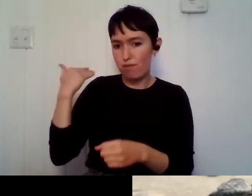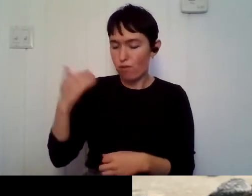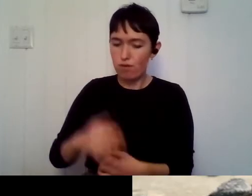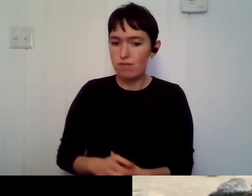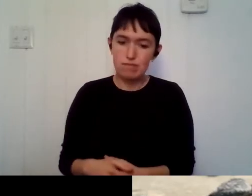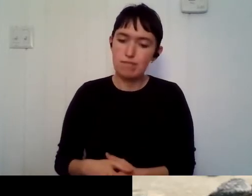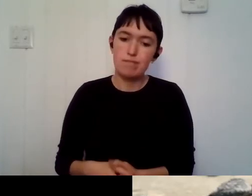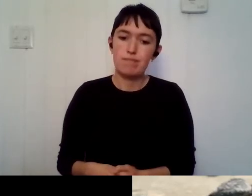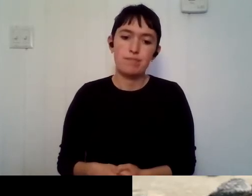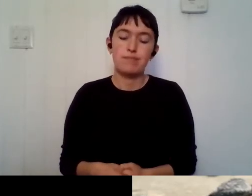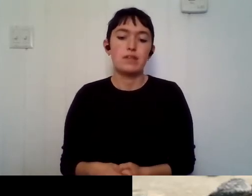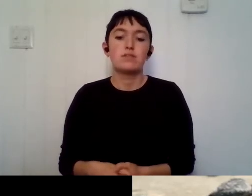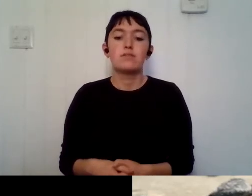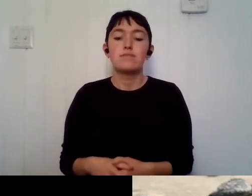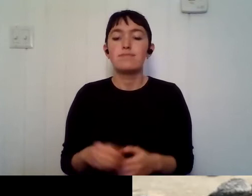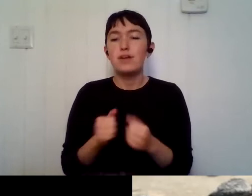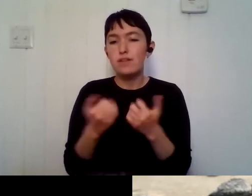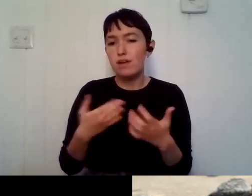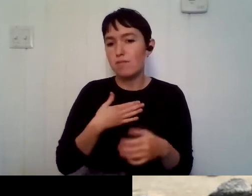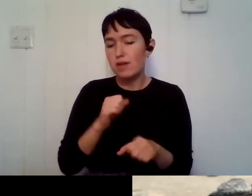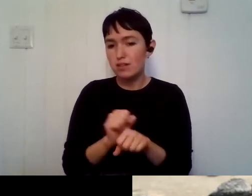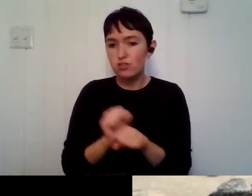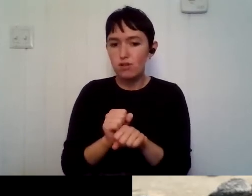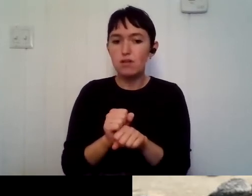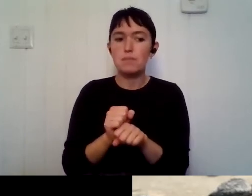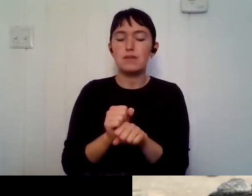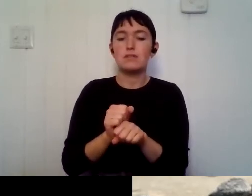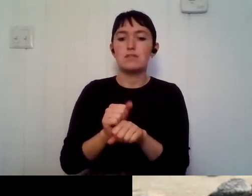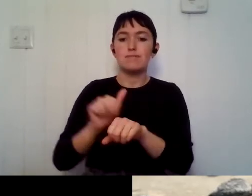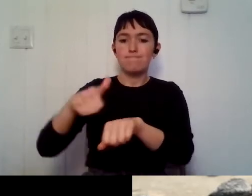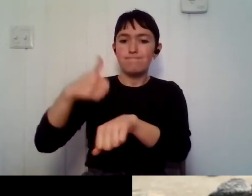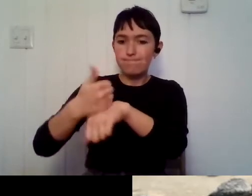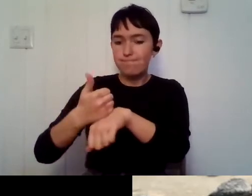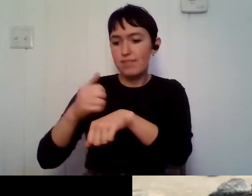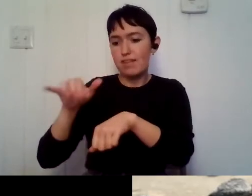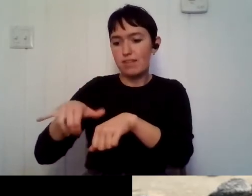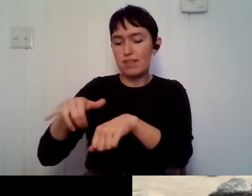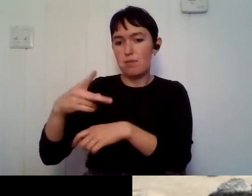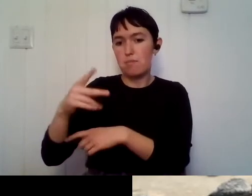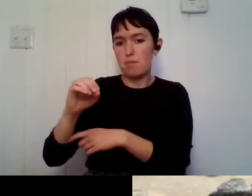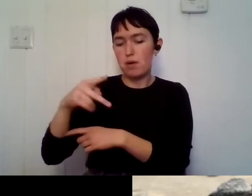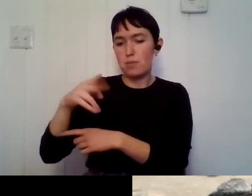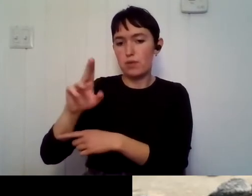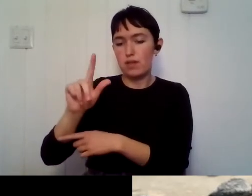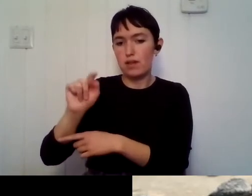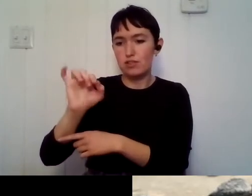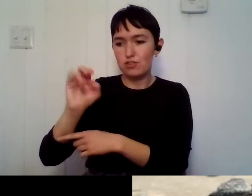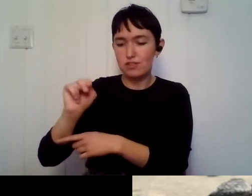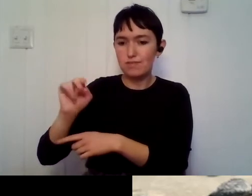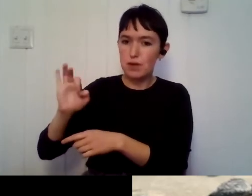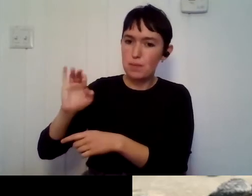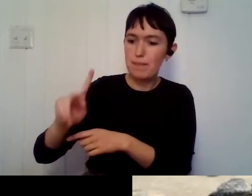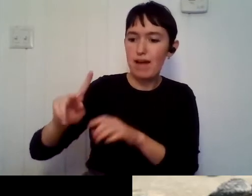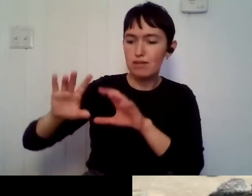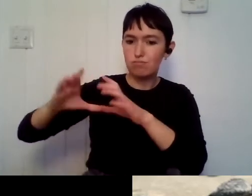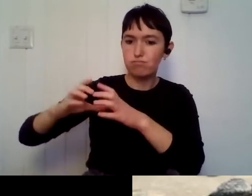my job is to, is focusing on reestablishing that population and doing things that will help that